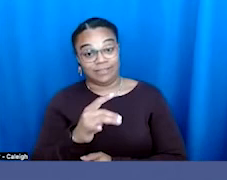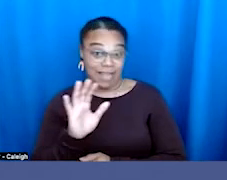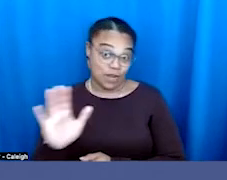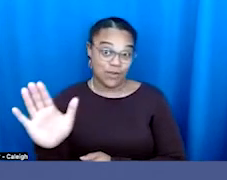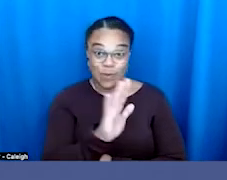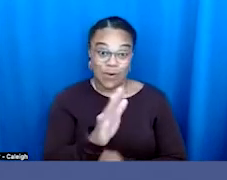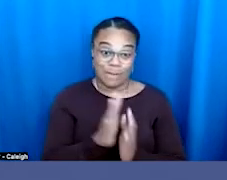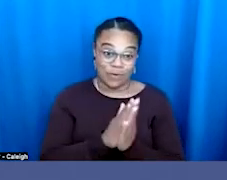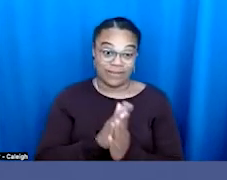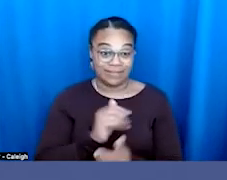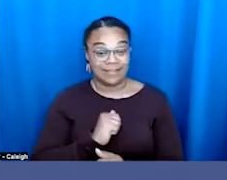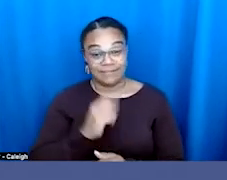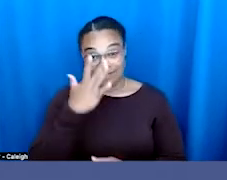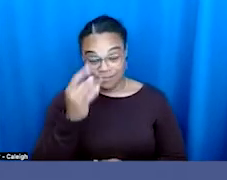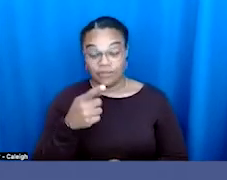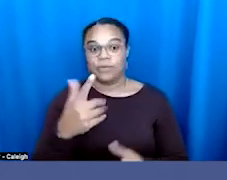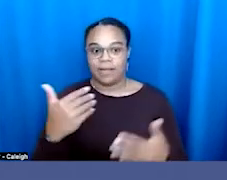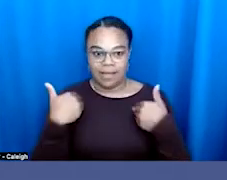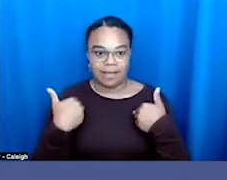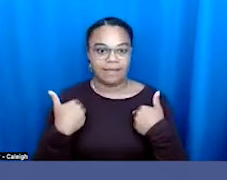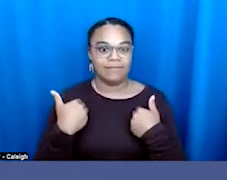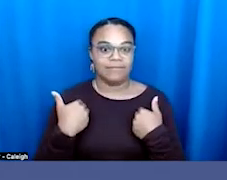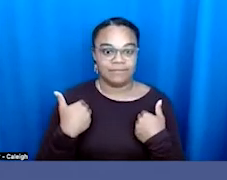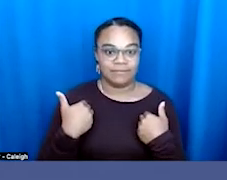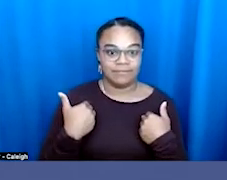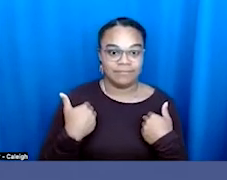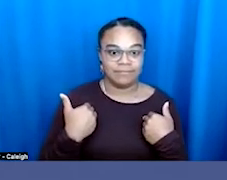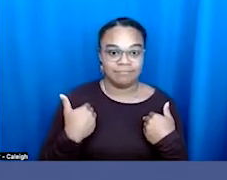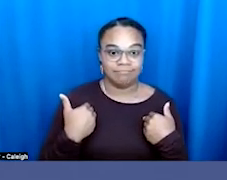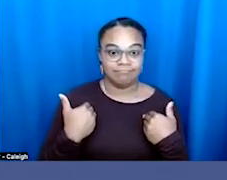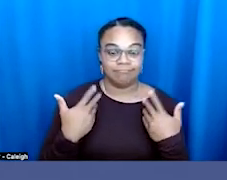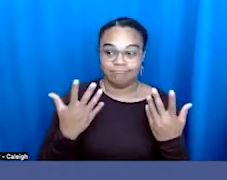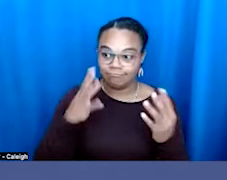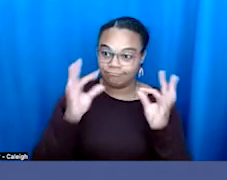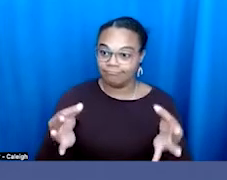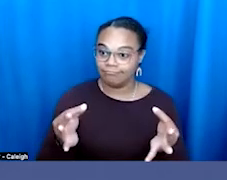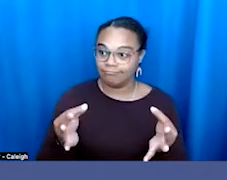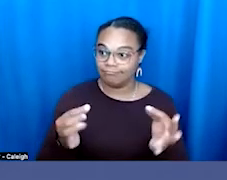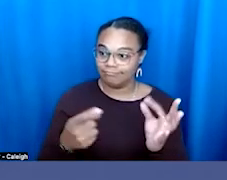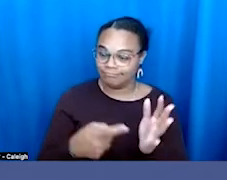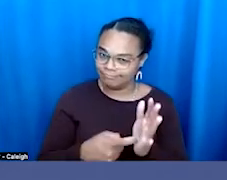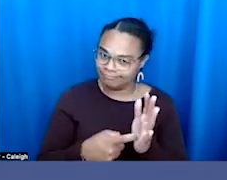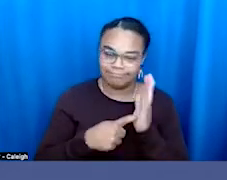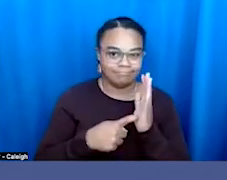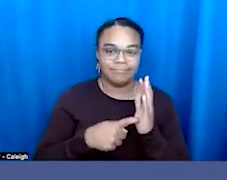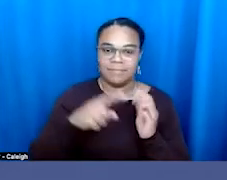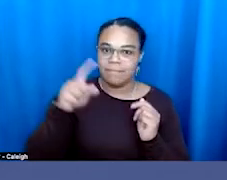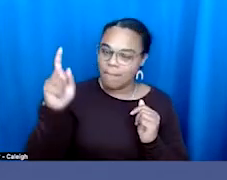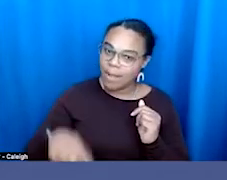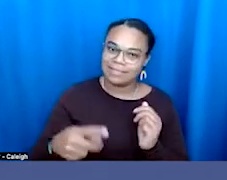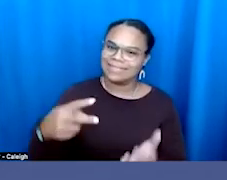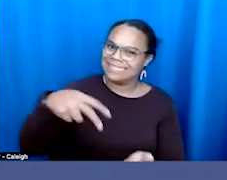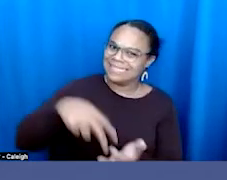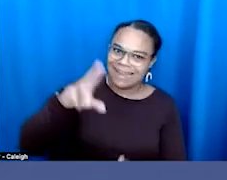self-interest, you have an absolute imperative to stand up. And